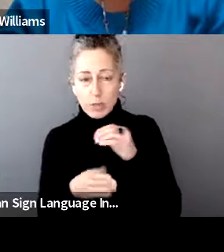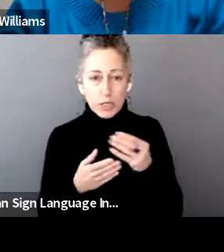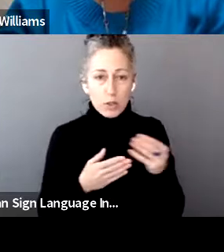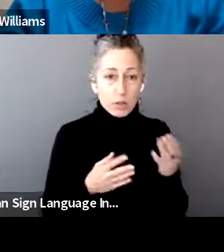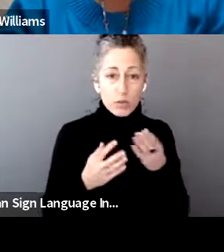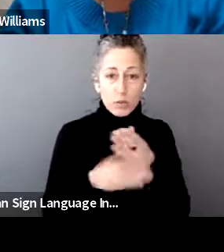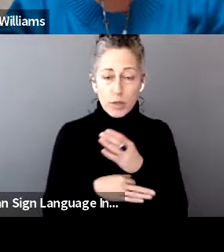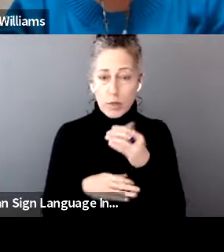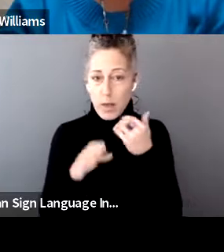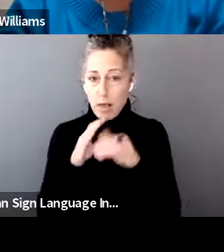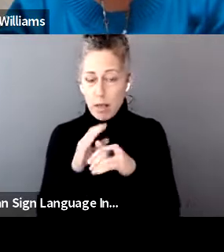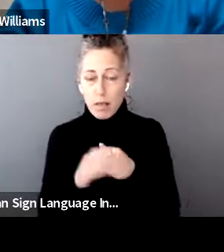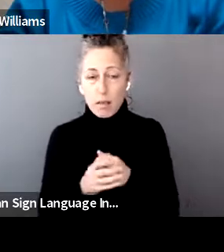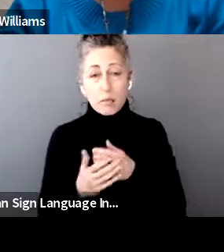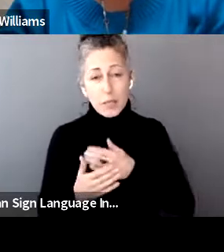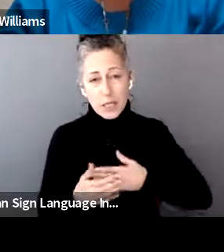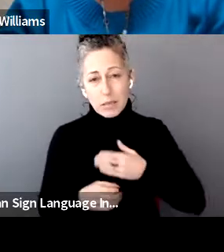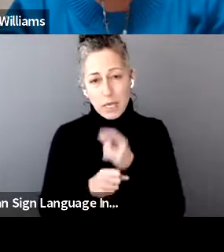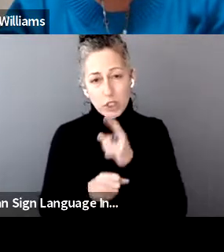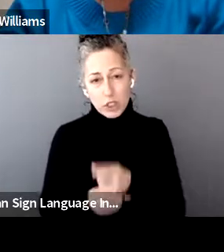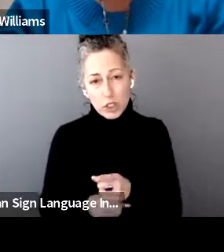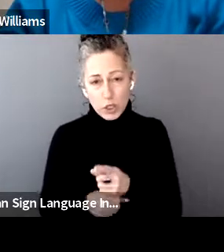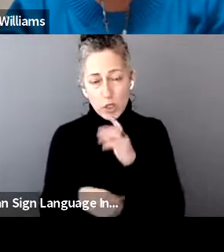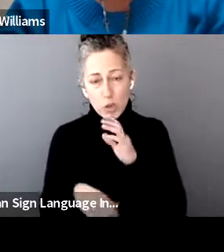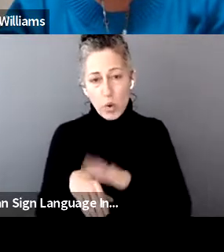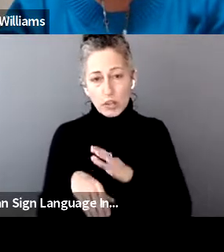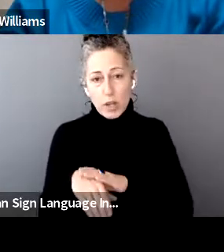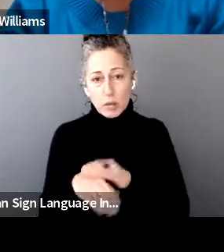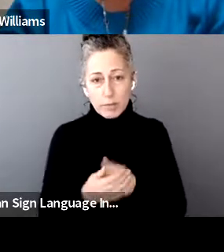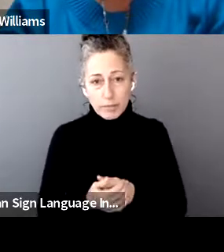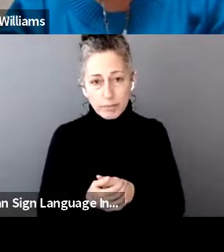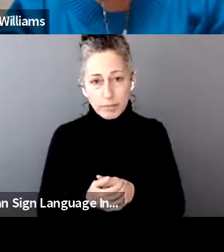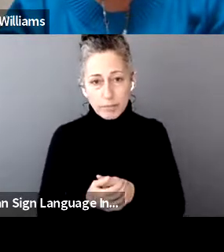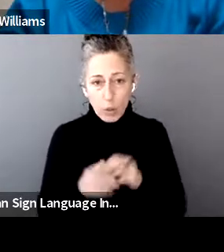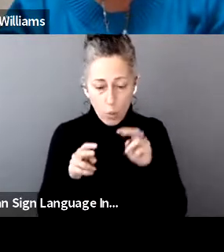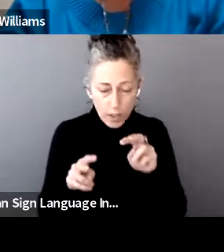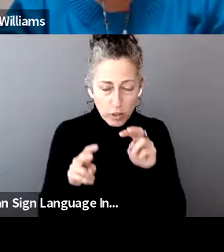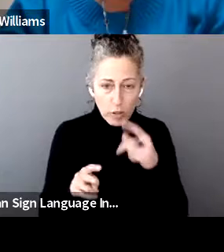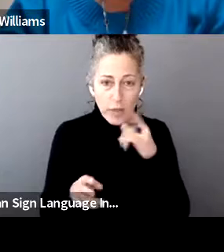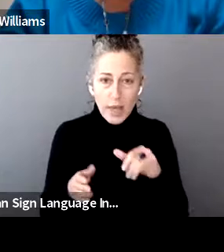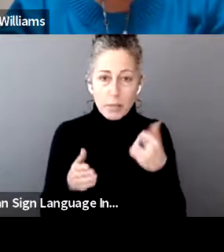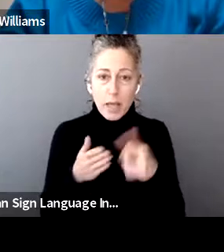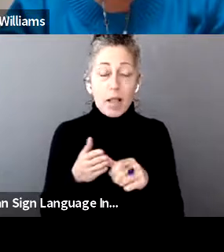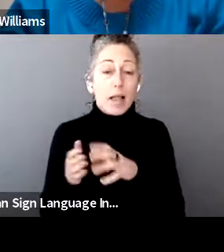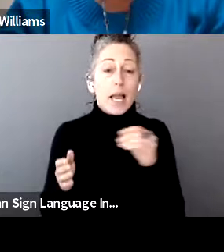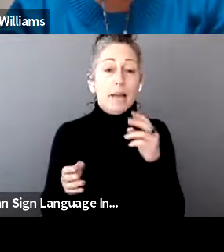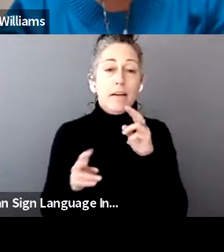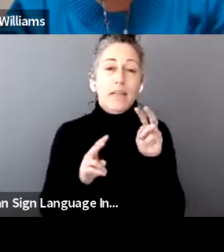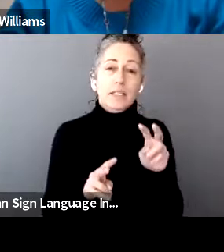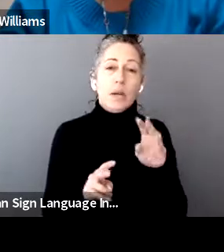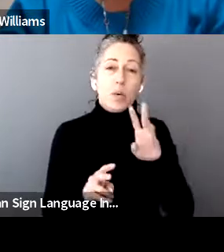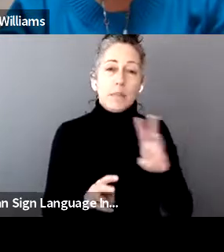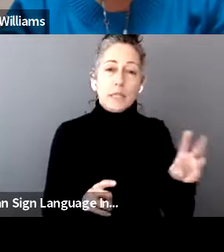via email. So please make certain you watch out for that. And in the meantime, be certain to visit our website for upcoming